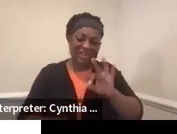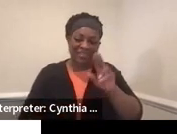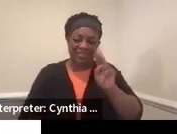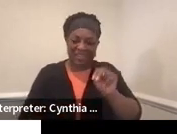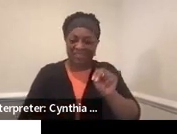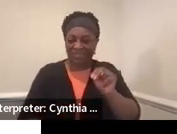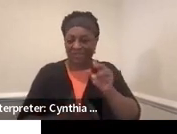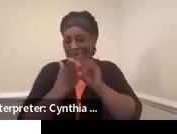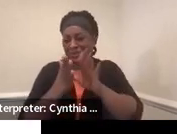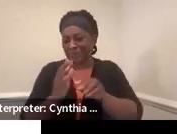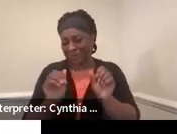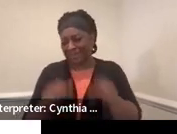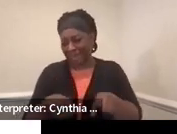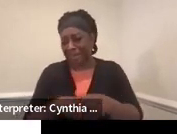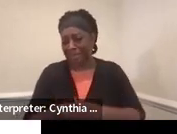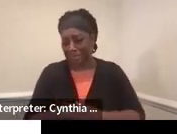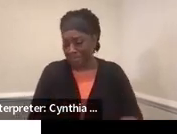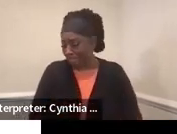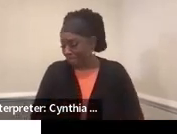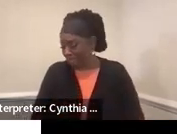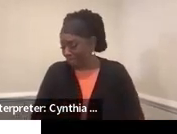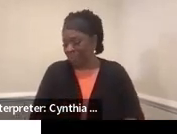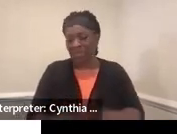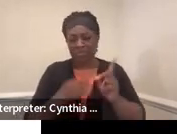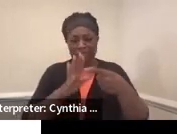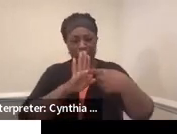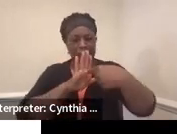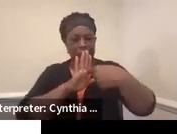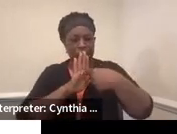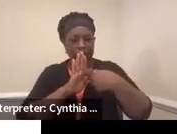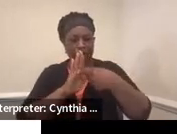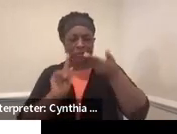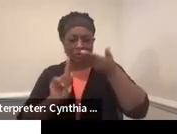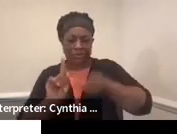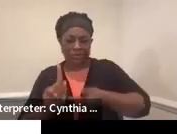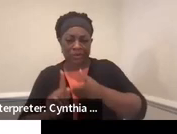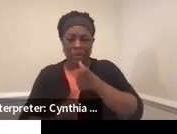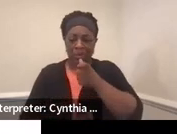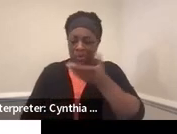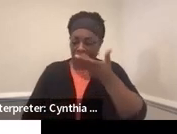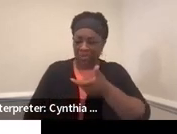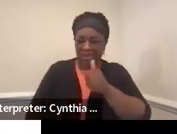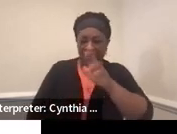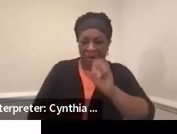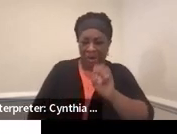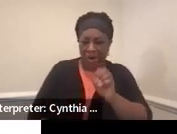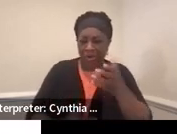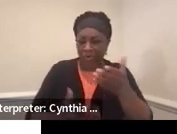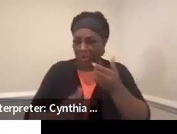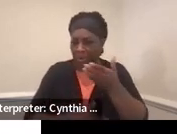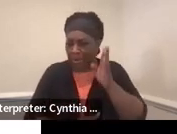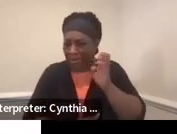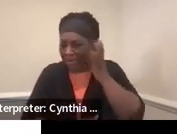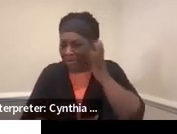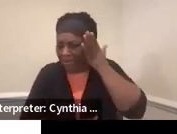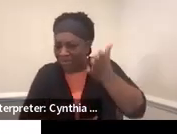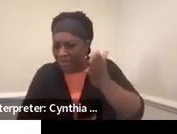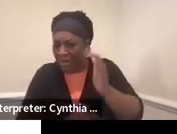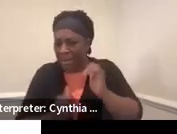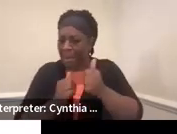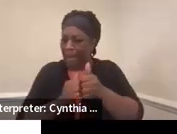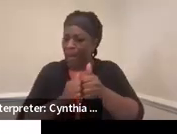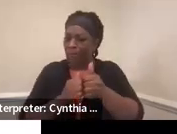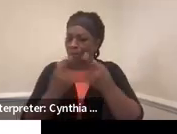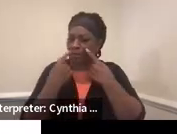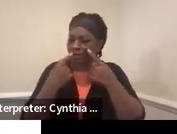and it can really show them who they are, who they want to be, and how they can get there. And